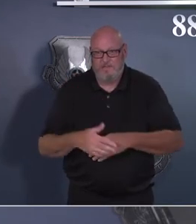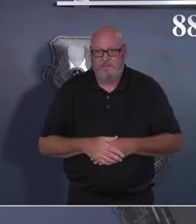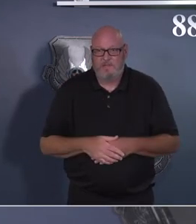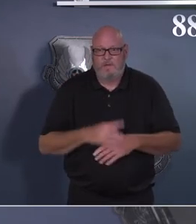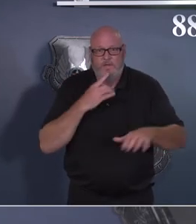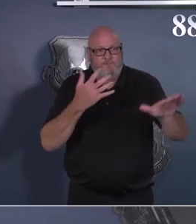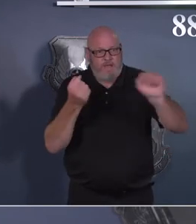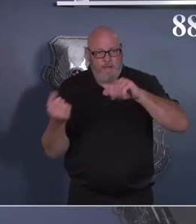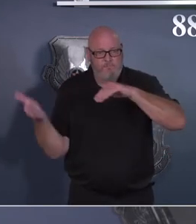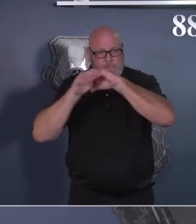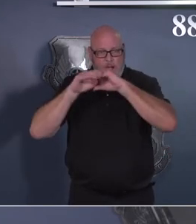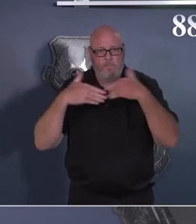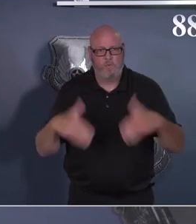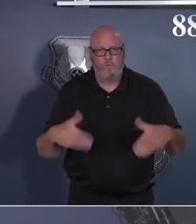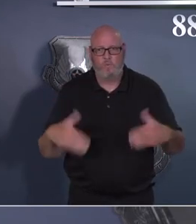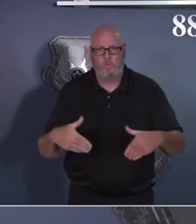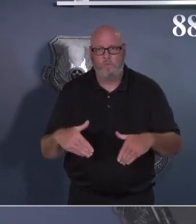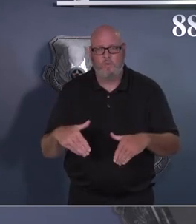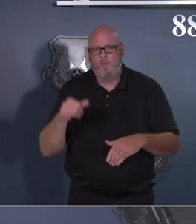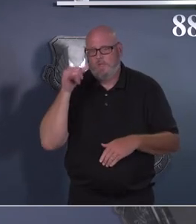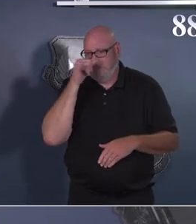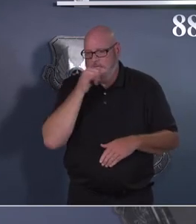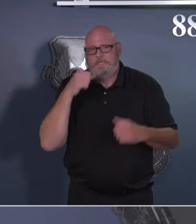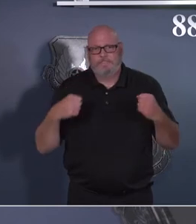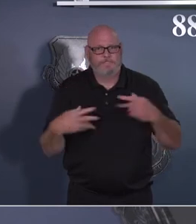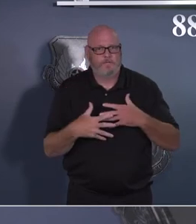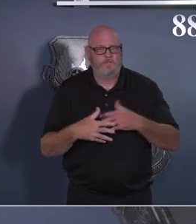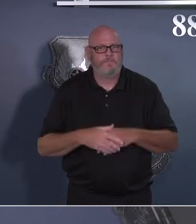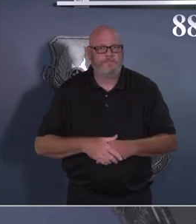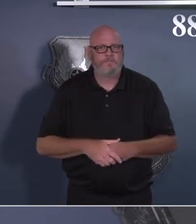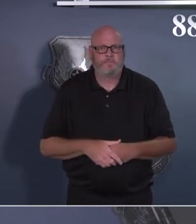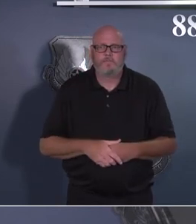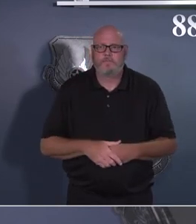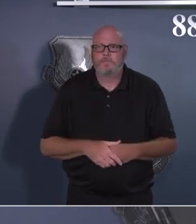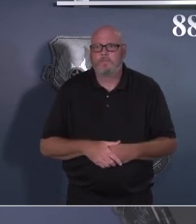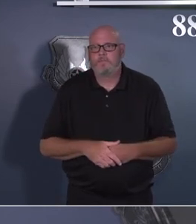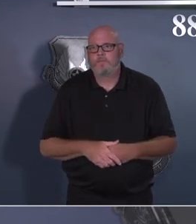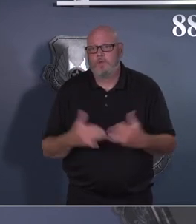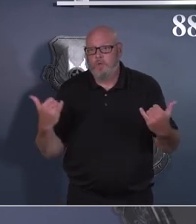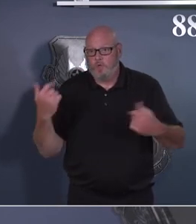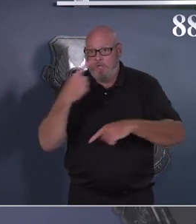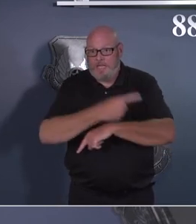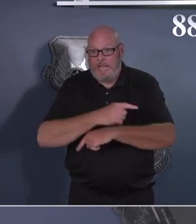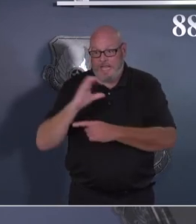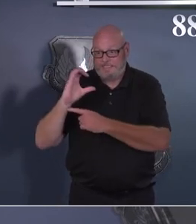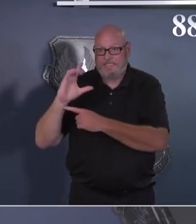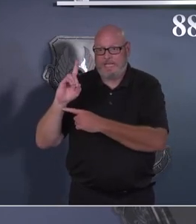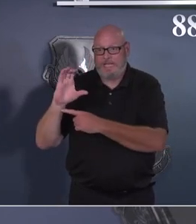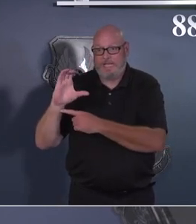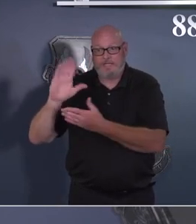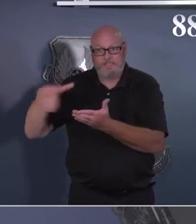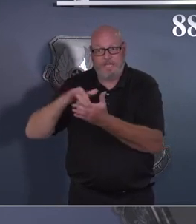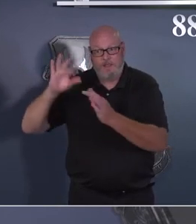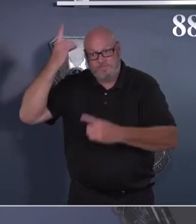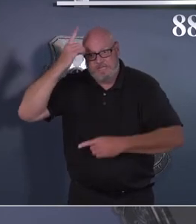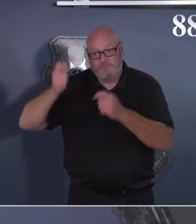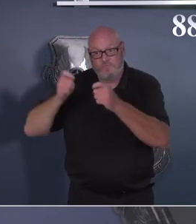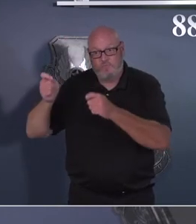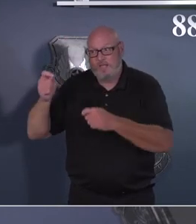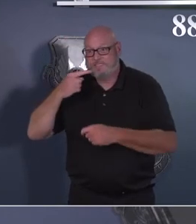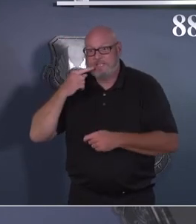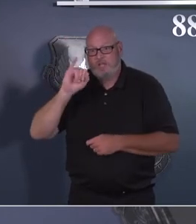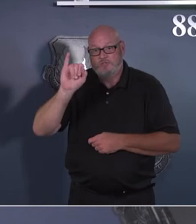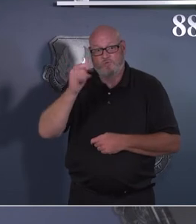It has been ridiculous. As a matter of fact, the CDC had said in an article earlier today that the last week, last two weeks in July, the Delta